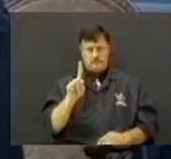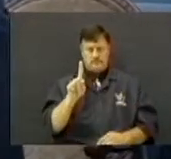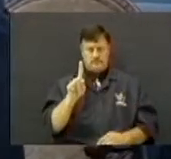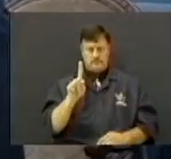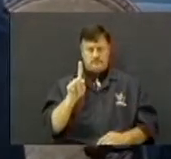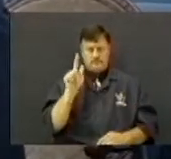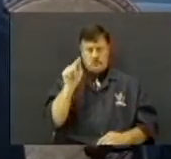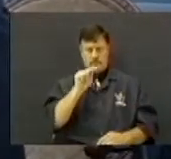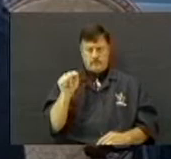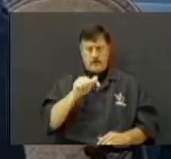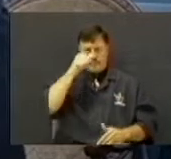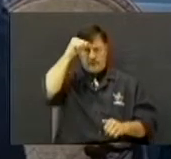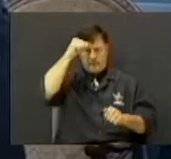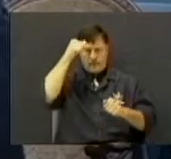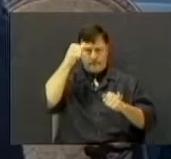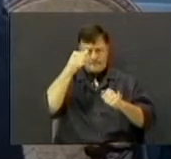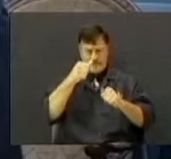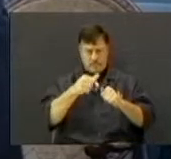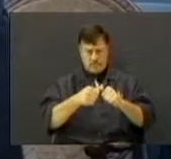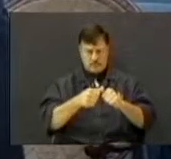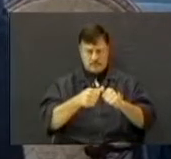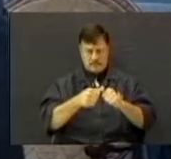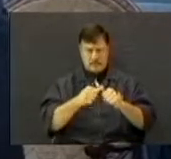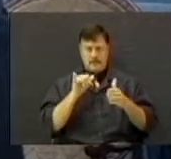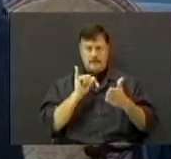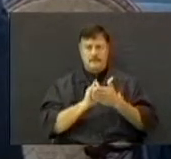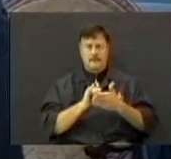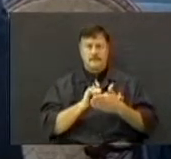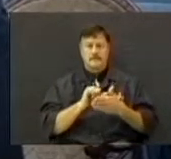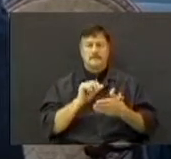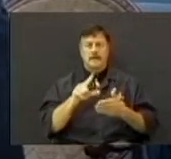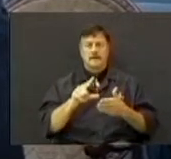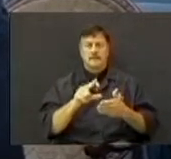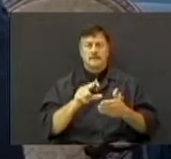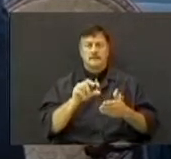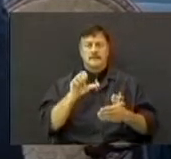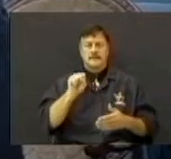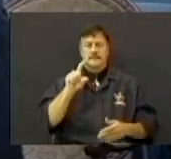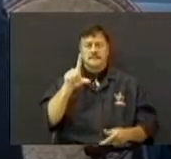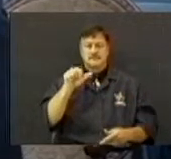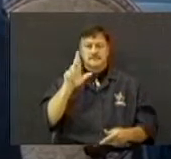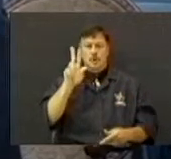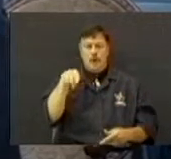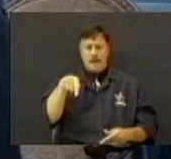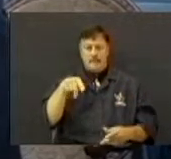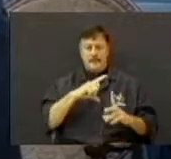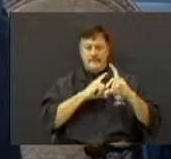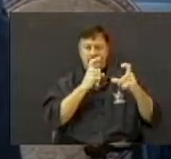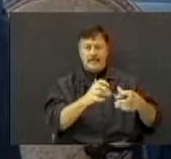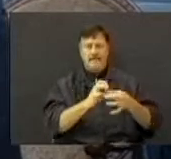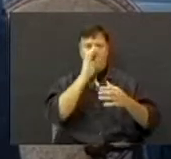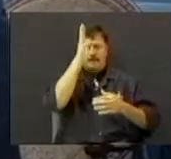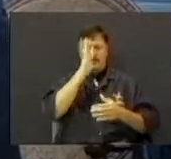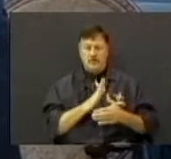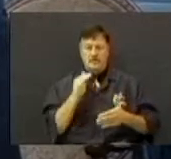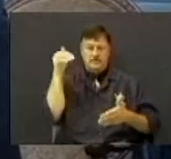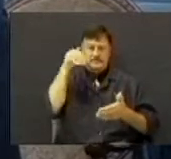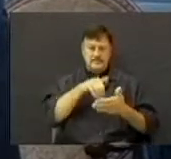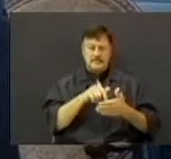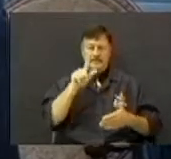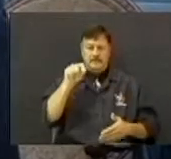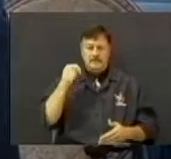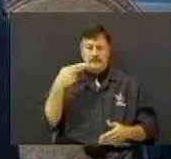Wherefore, I put in remembrance that thou stir up the gift of God which is in thee